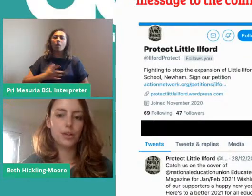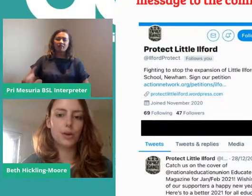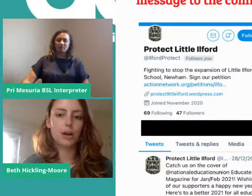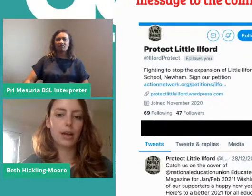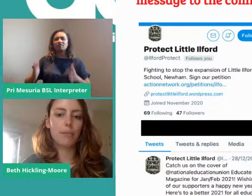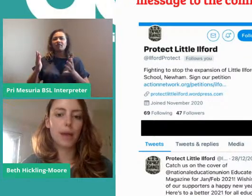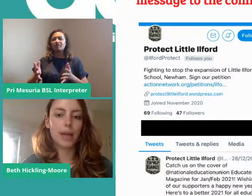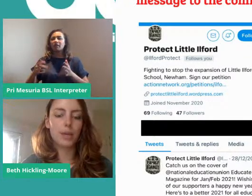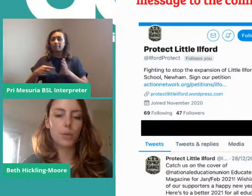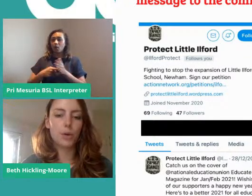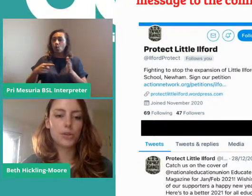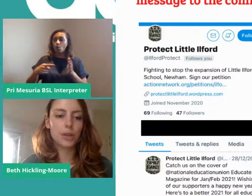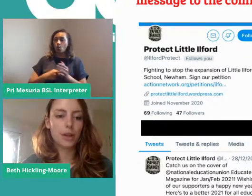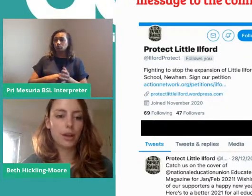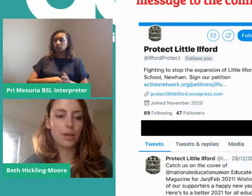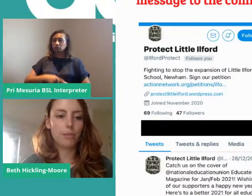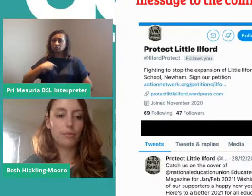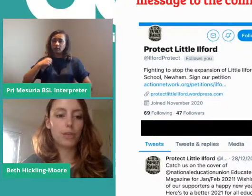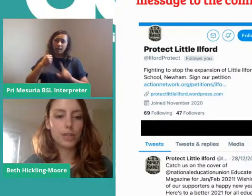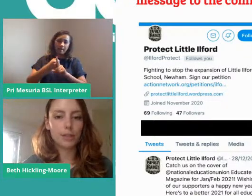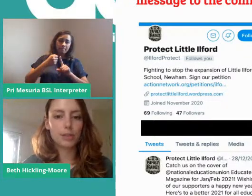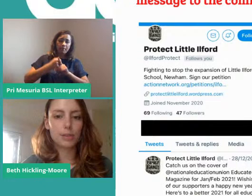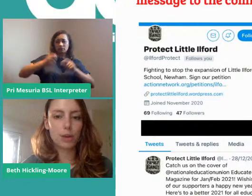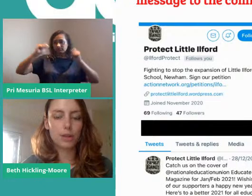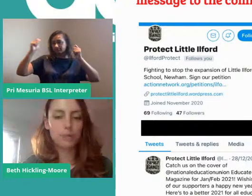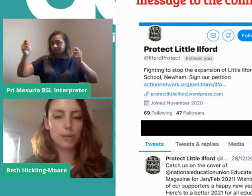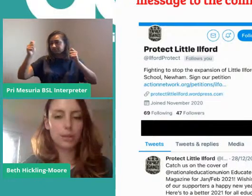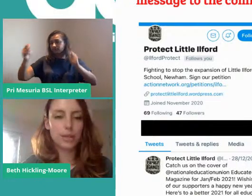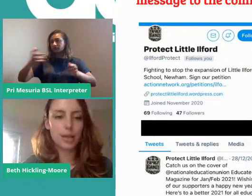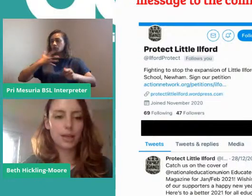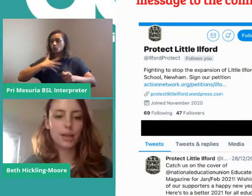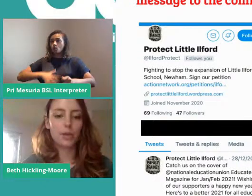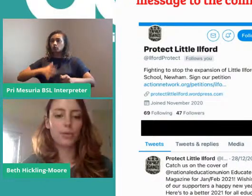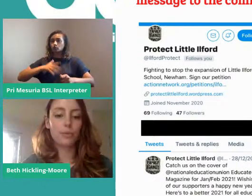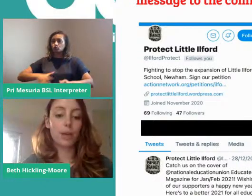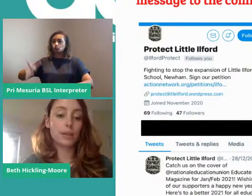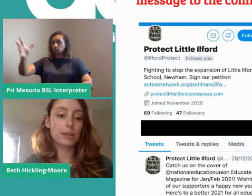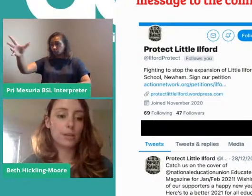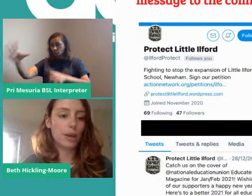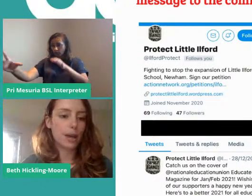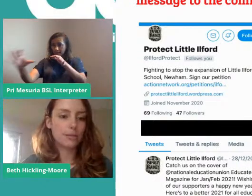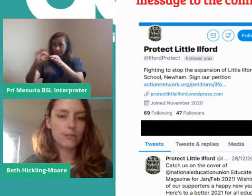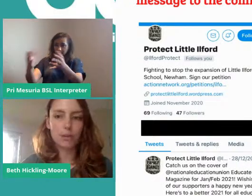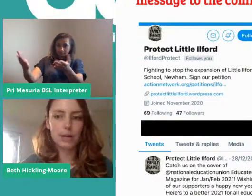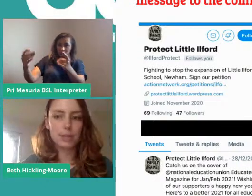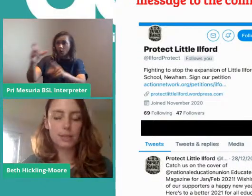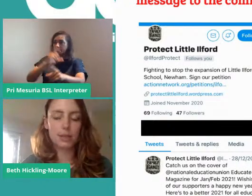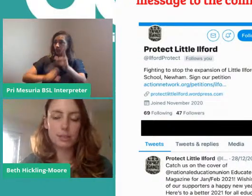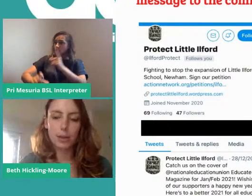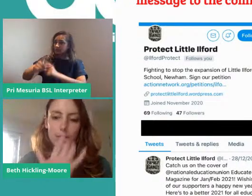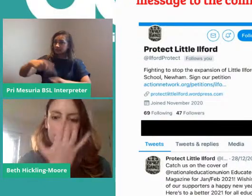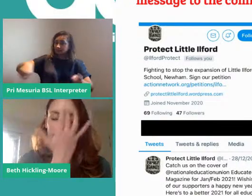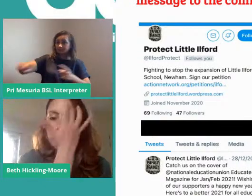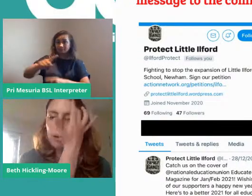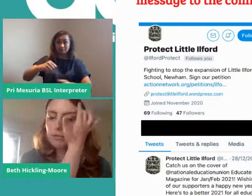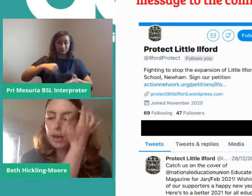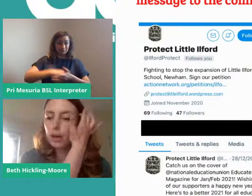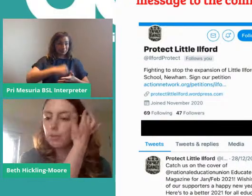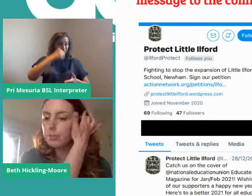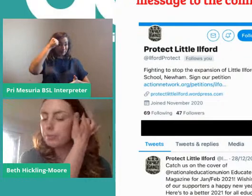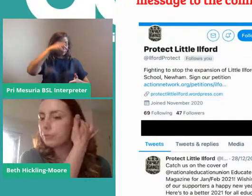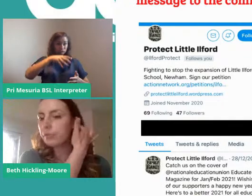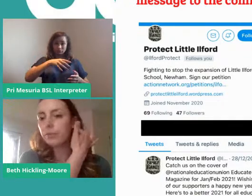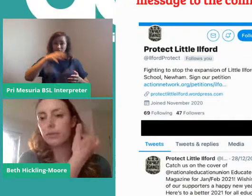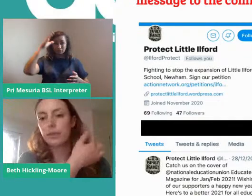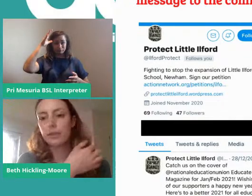to our campaign was reaching out to the wider community. As I say, we had very limited experience of